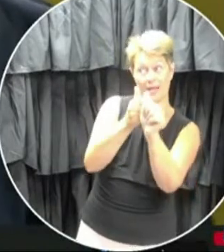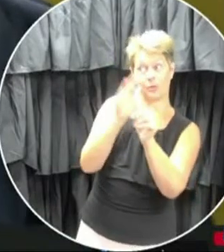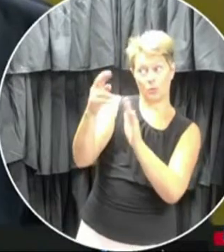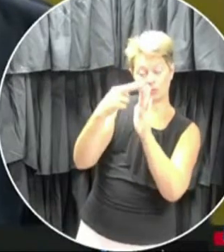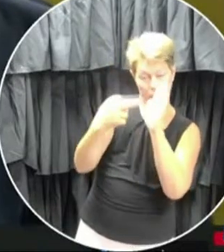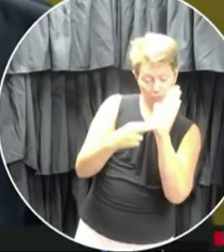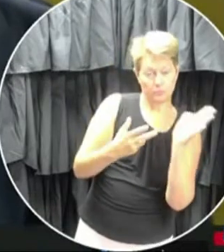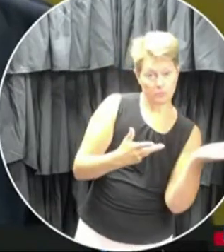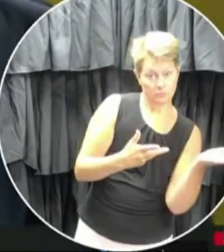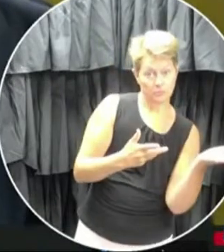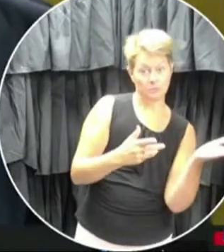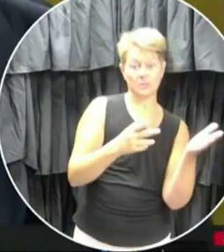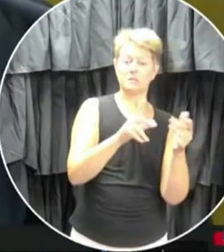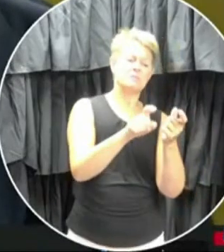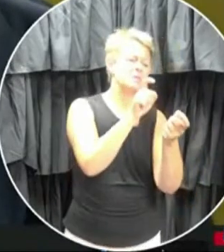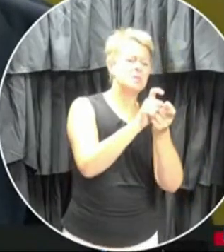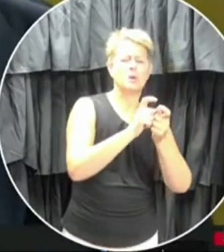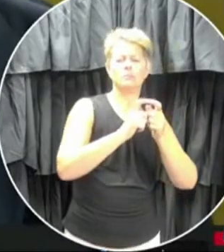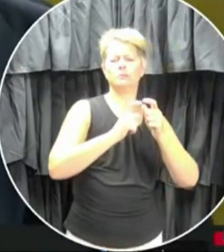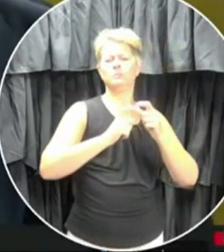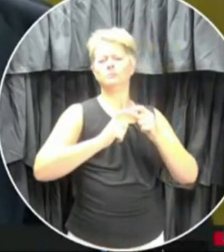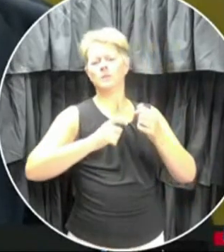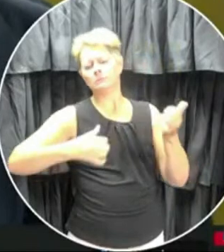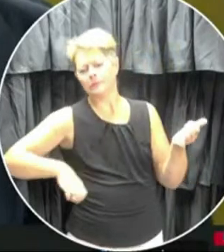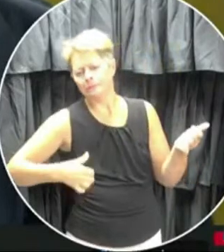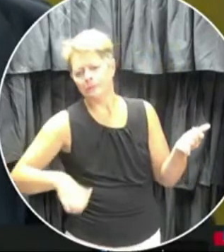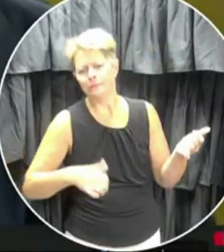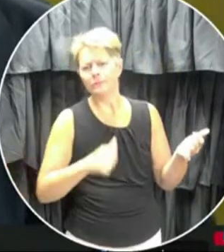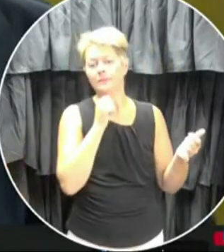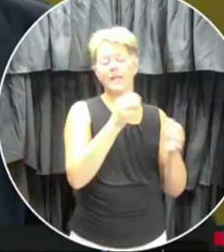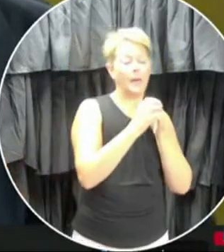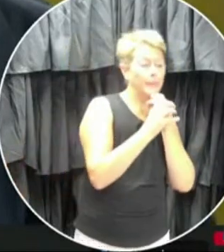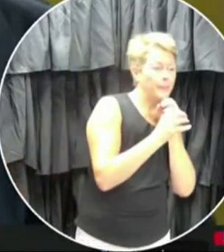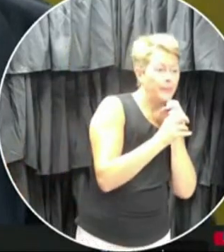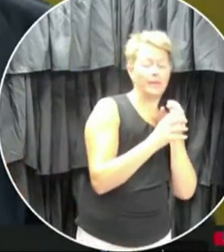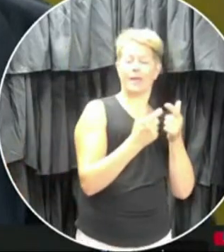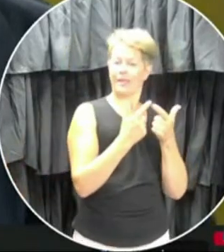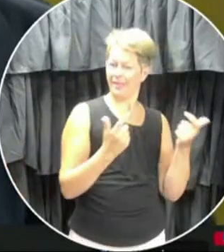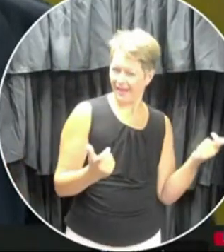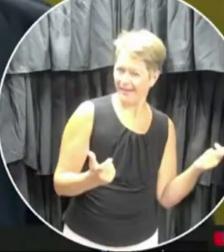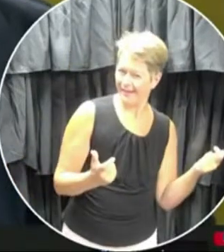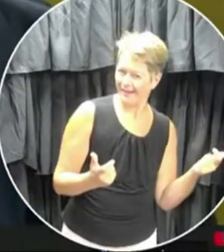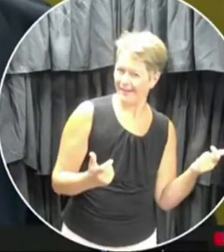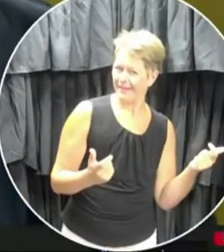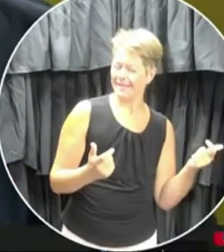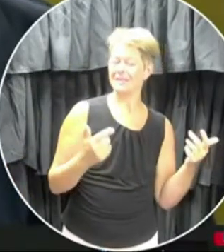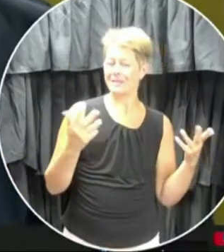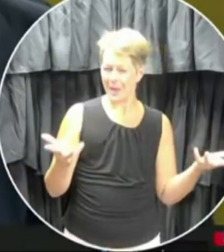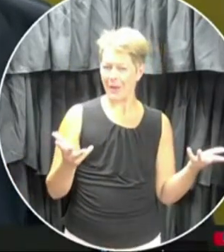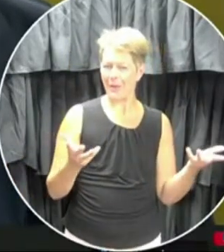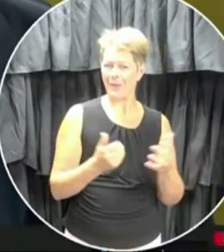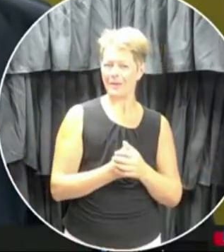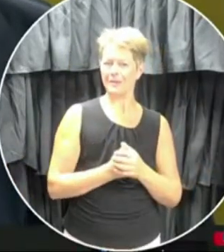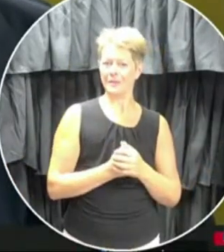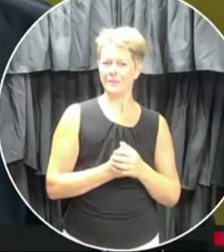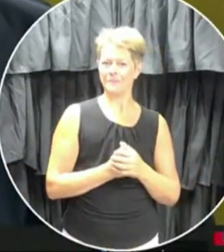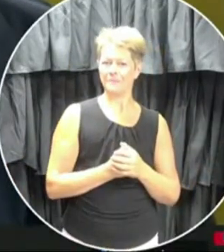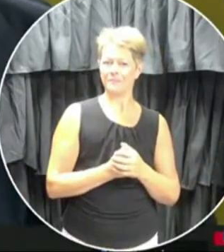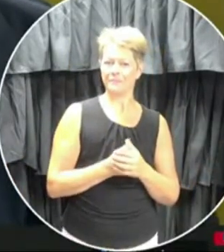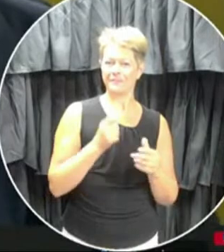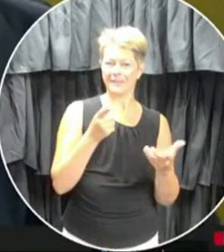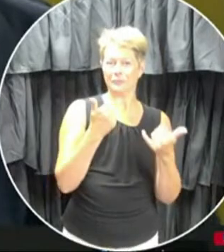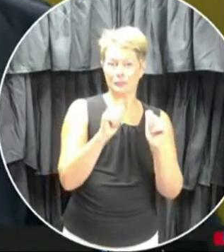that would be preferred to be played instead of, uh, you know, those that, uh, would produce, um, as I guess,